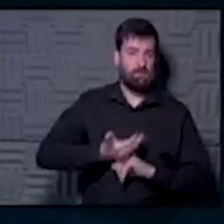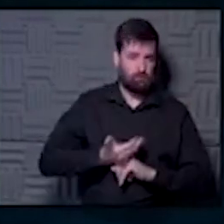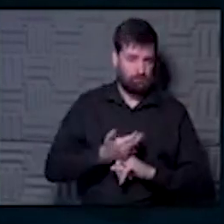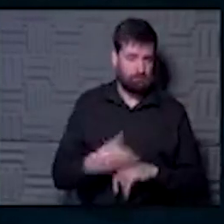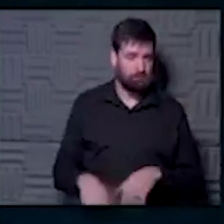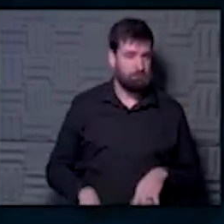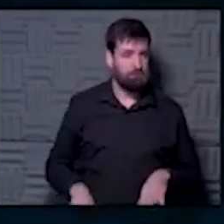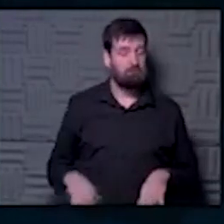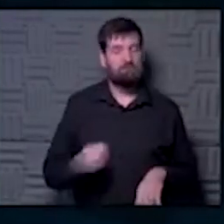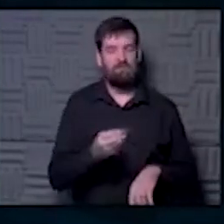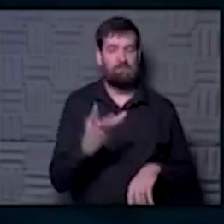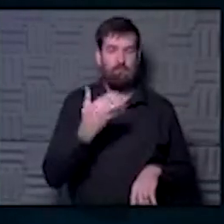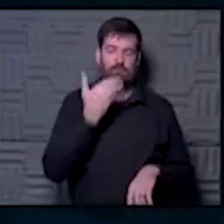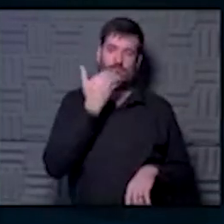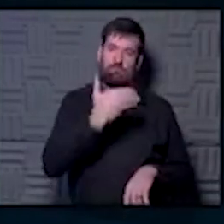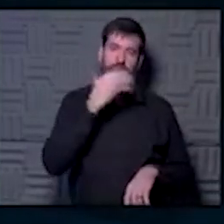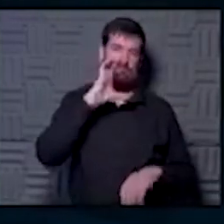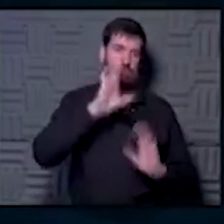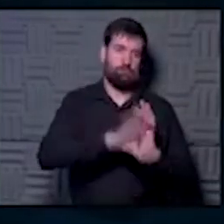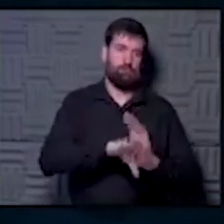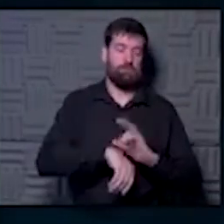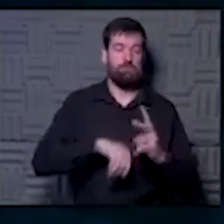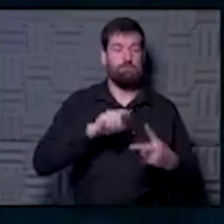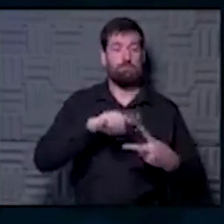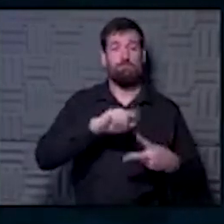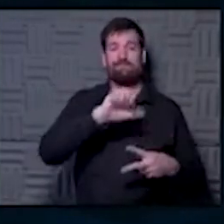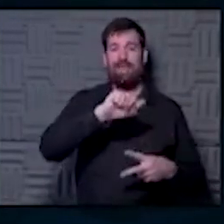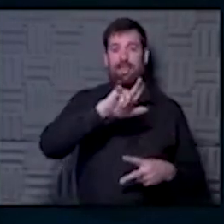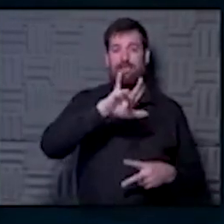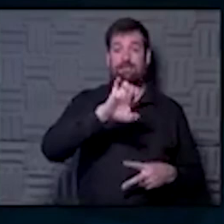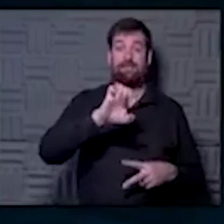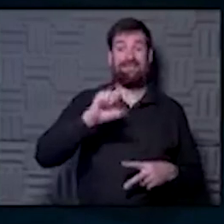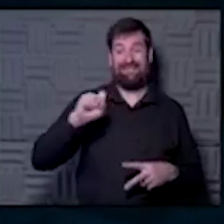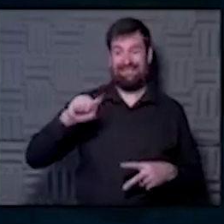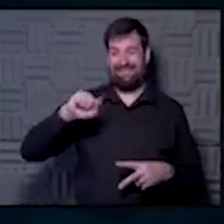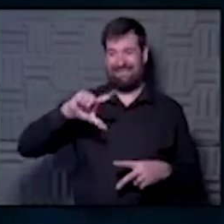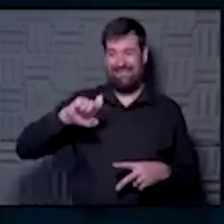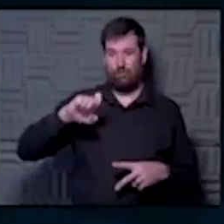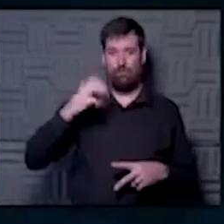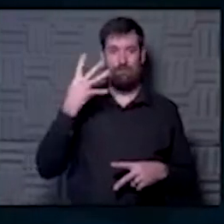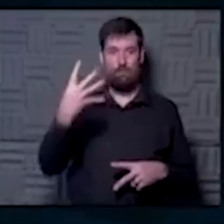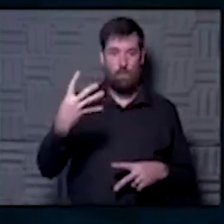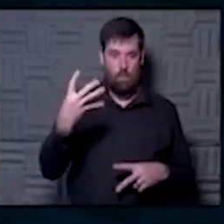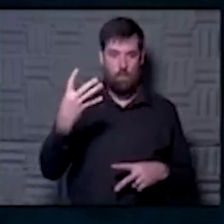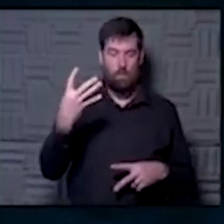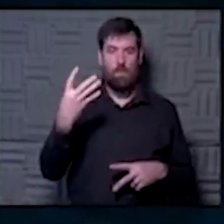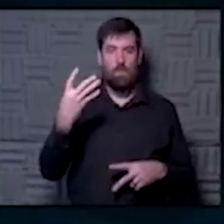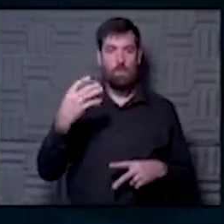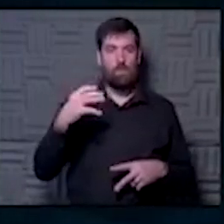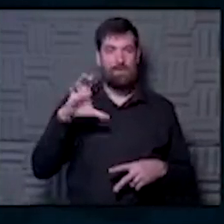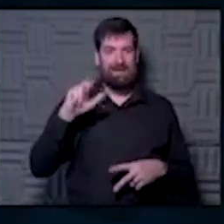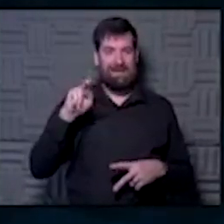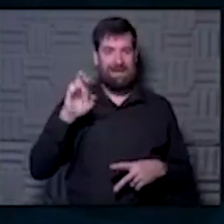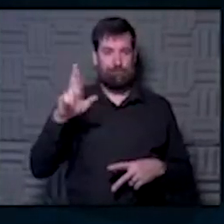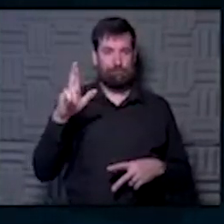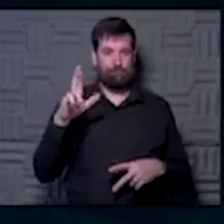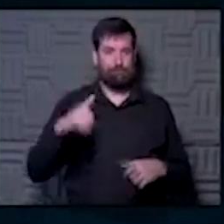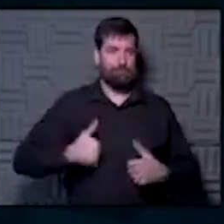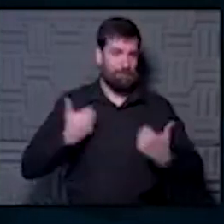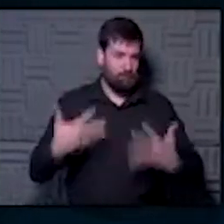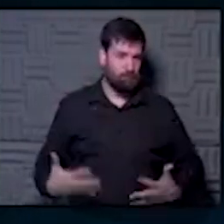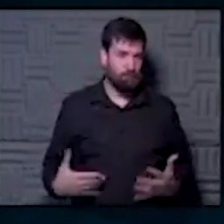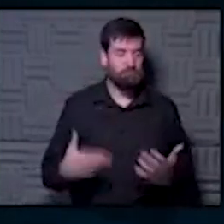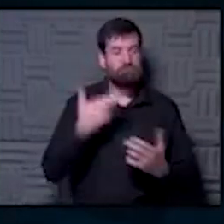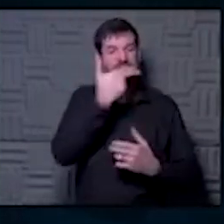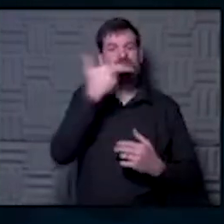A couple of great photos from today. Alice is a stage four cancer center thriver. Her mask reads,